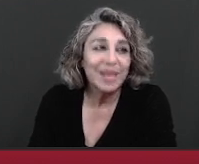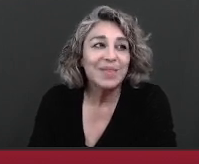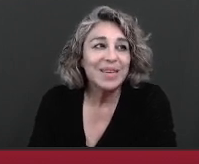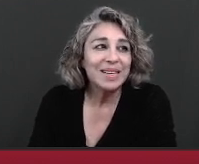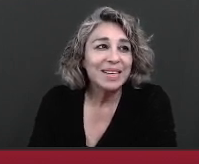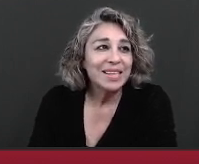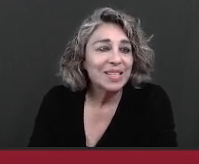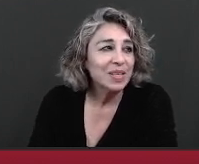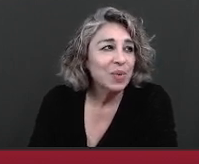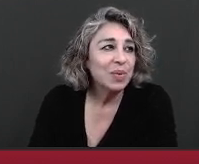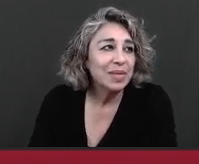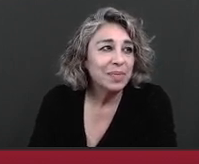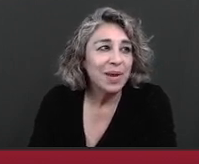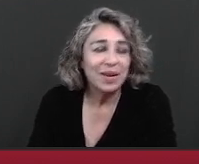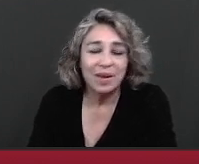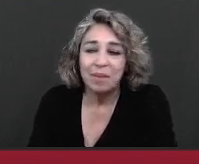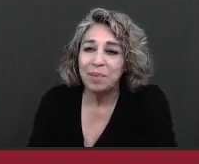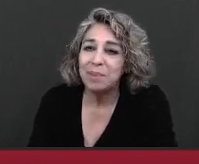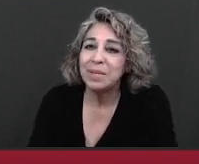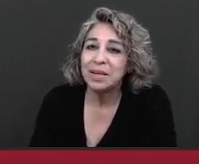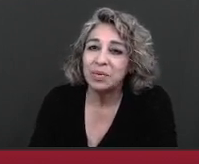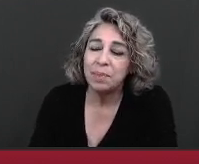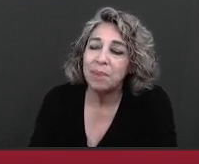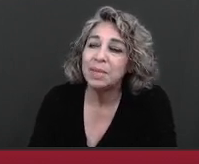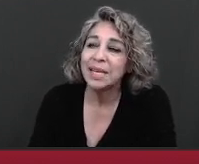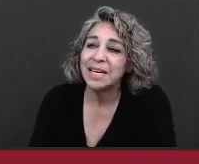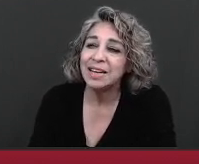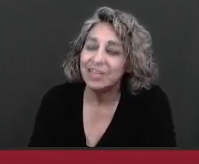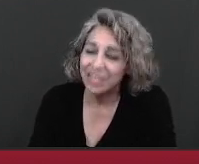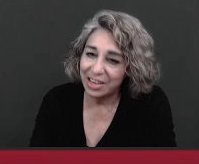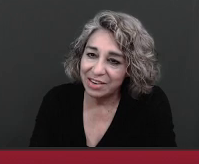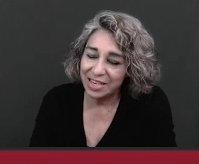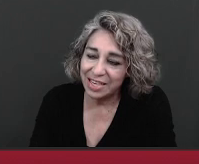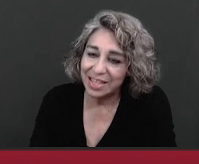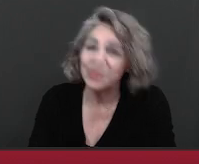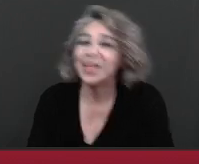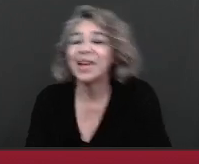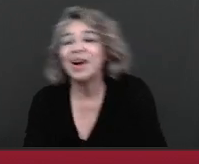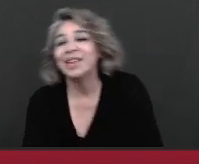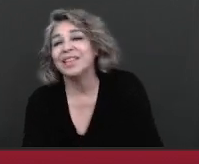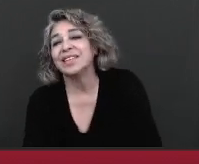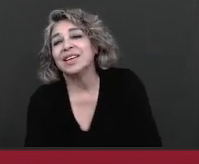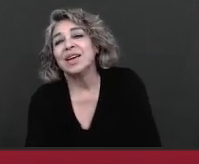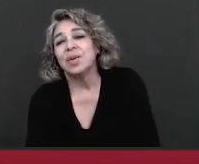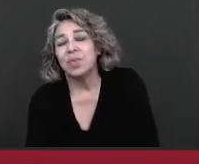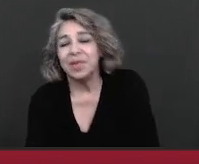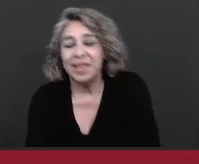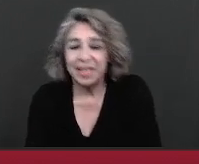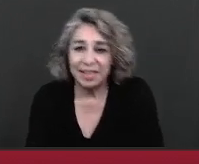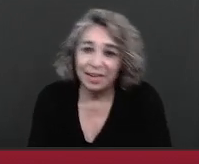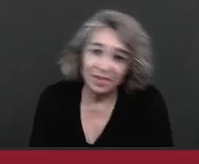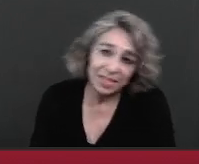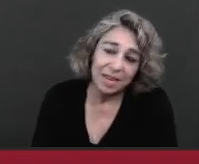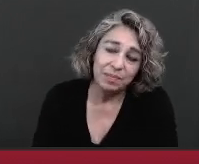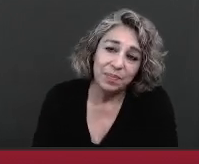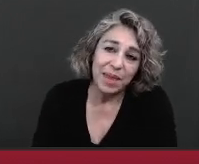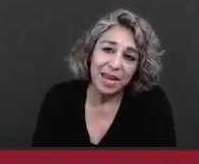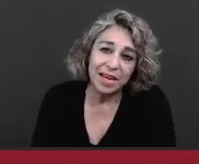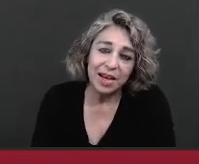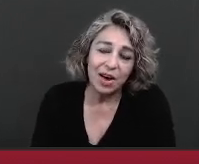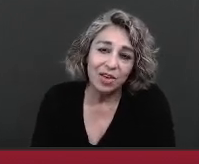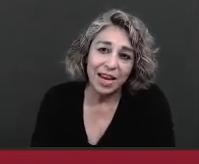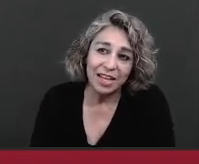anyway so this one was about a public Republican austerity that's what they call it where they stop